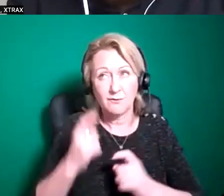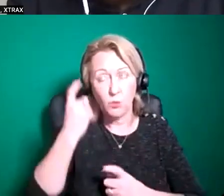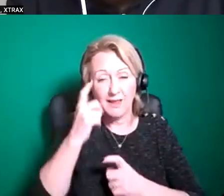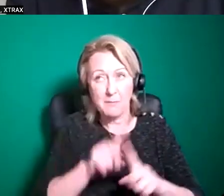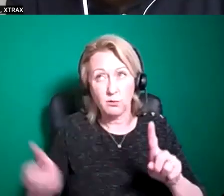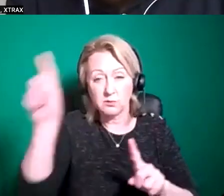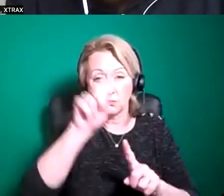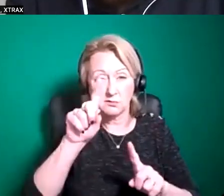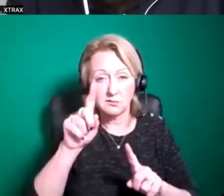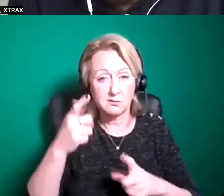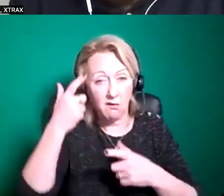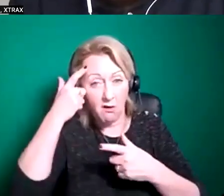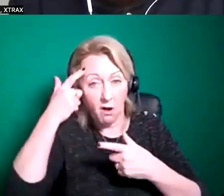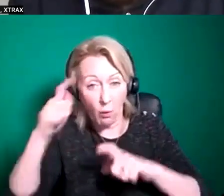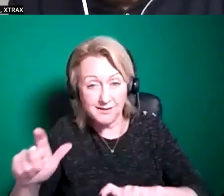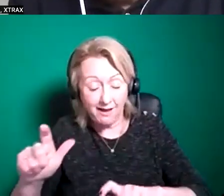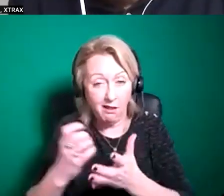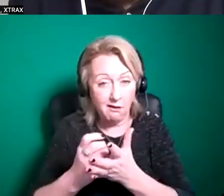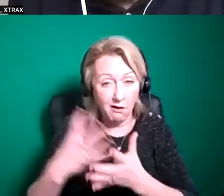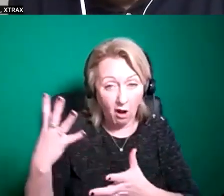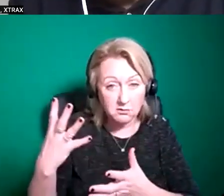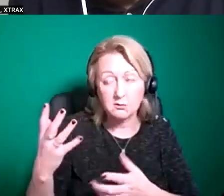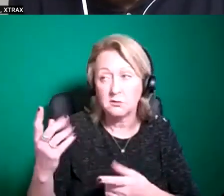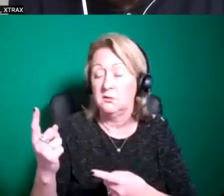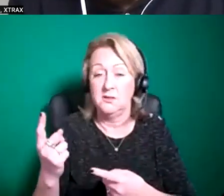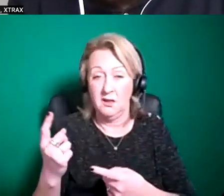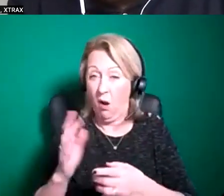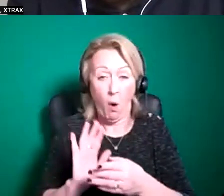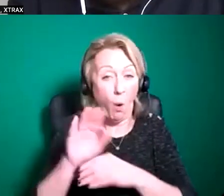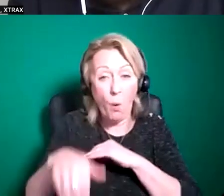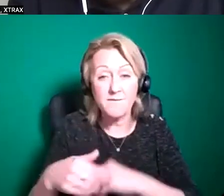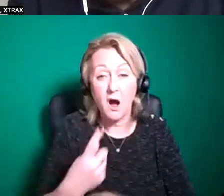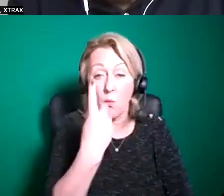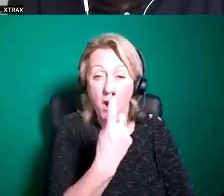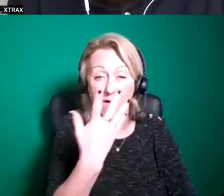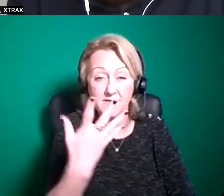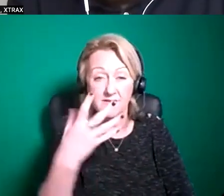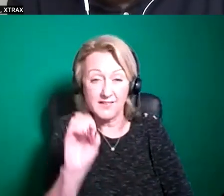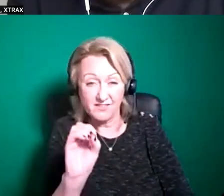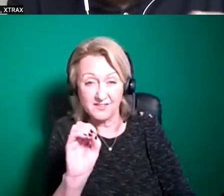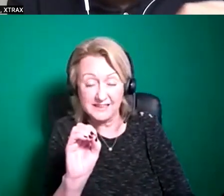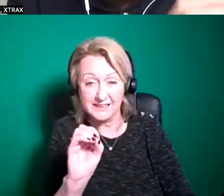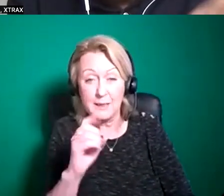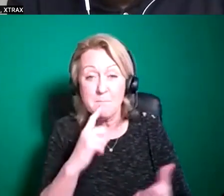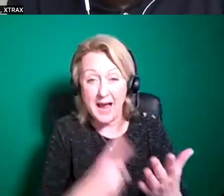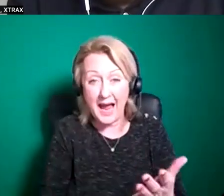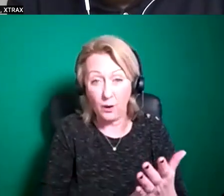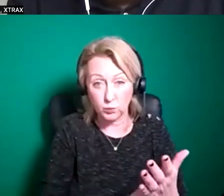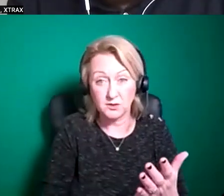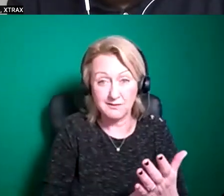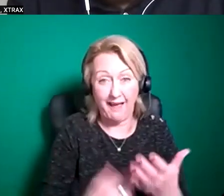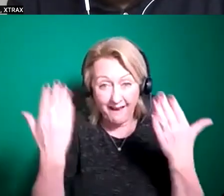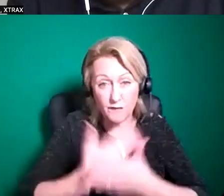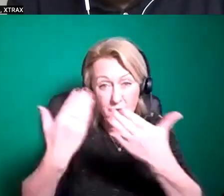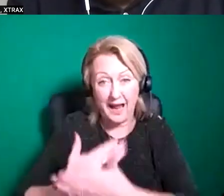at kind of hotel costs of uh you're over 150 pounds per person per night and so even though